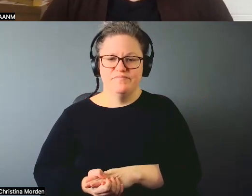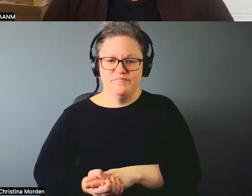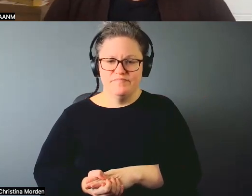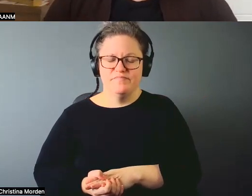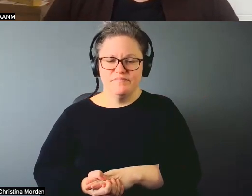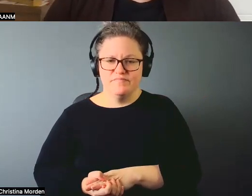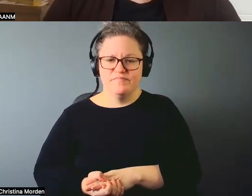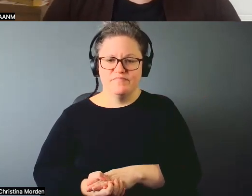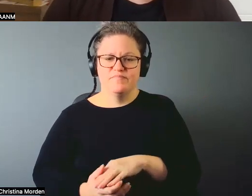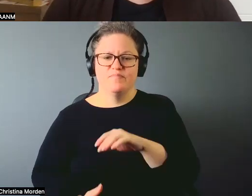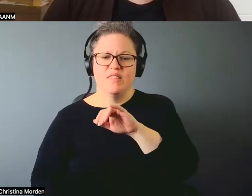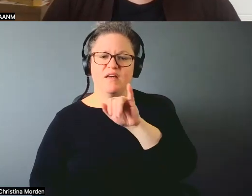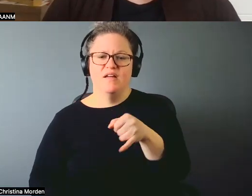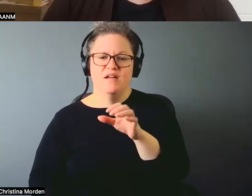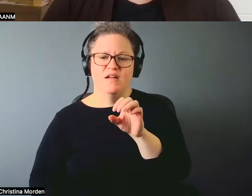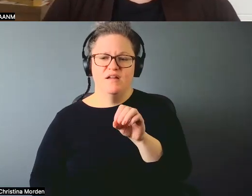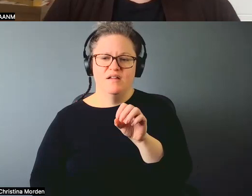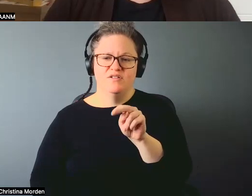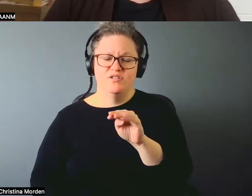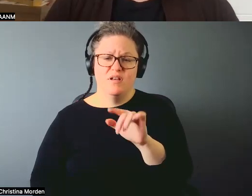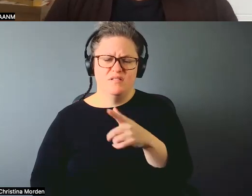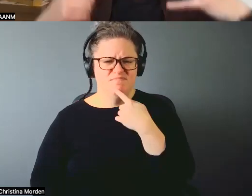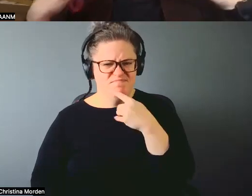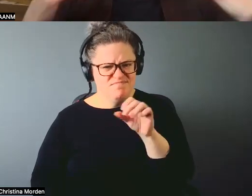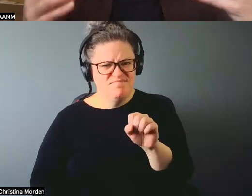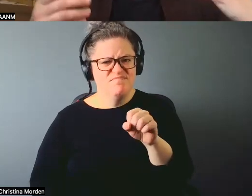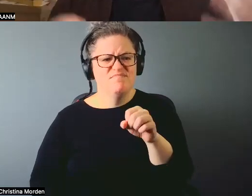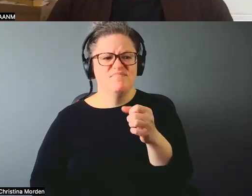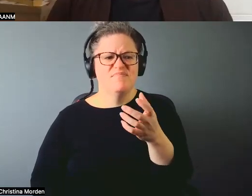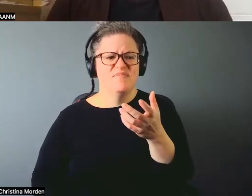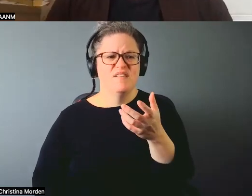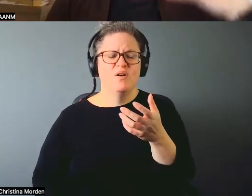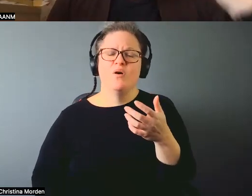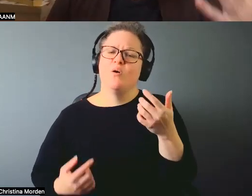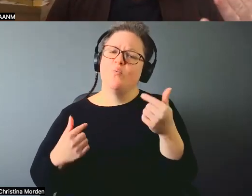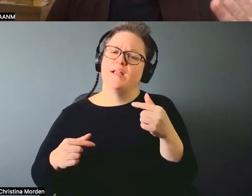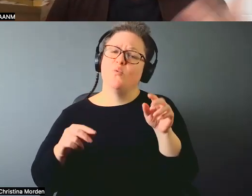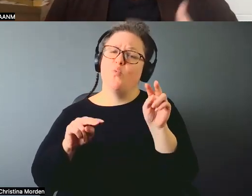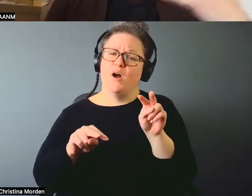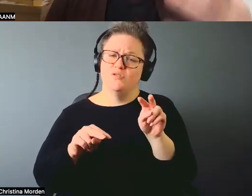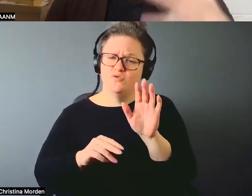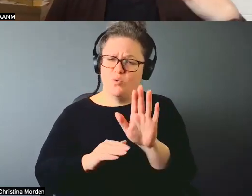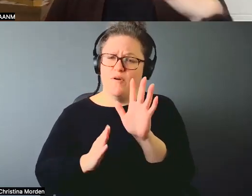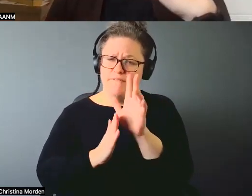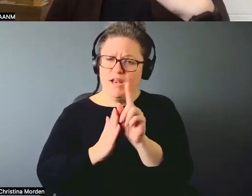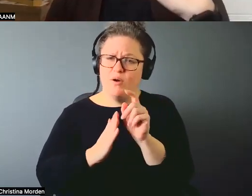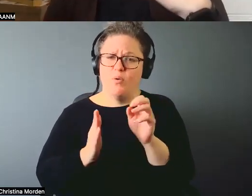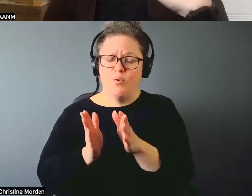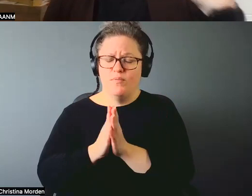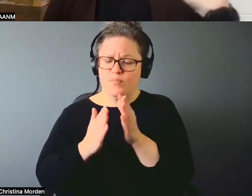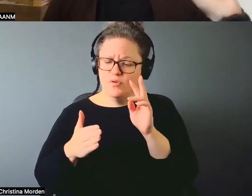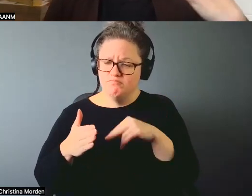Yeah. I mean, that really just speaks to all you, to, to your work is when you're watching that video, when you're reading the book, you really feel like